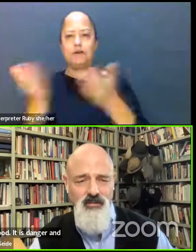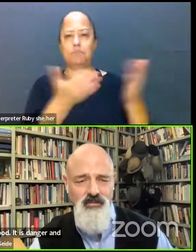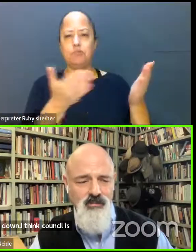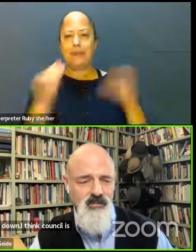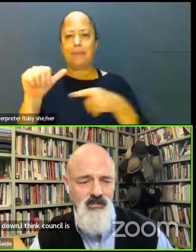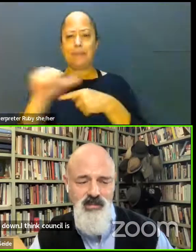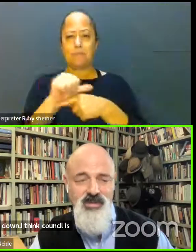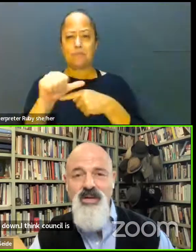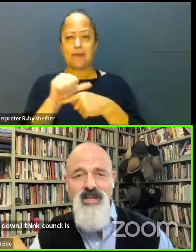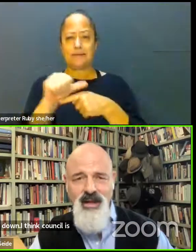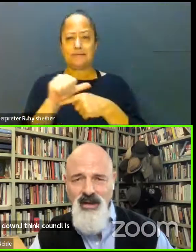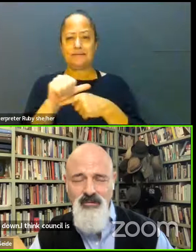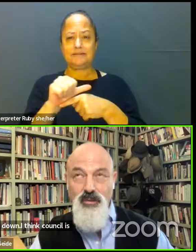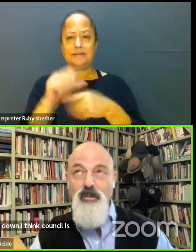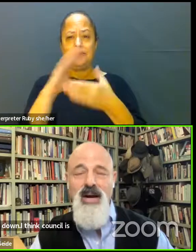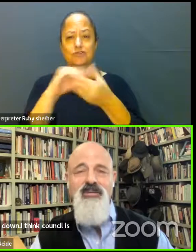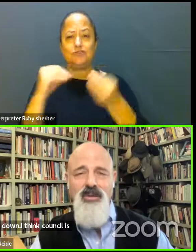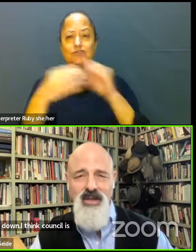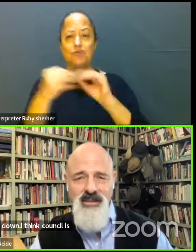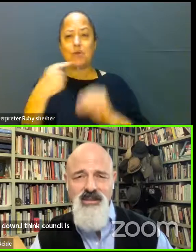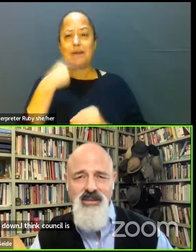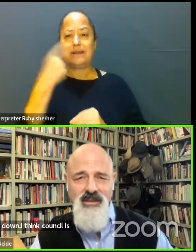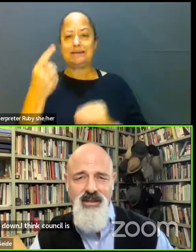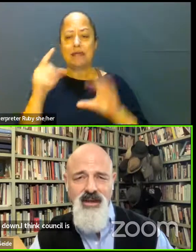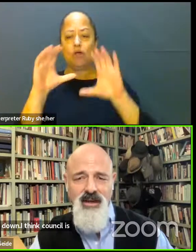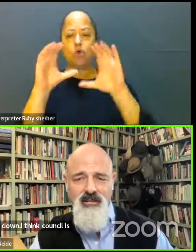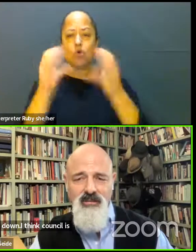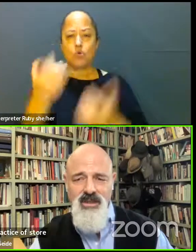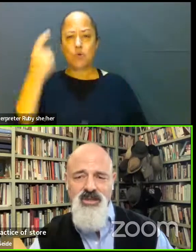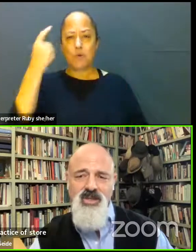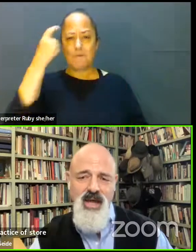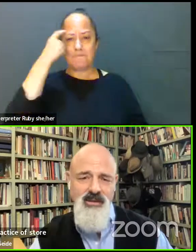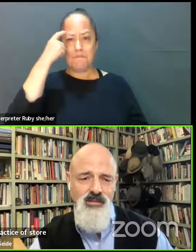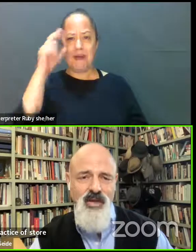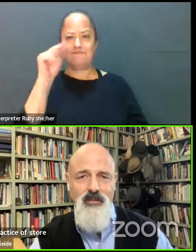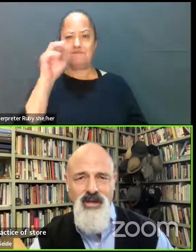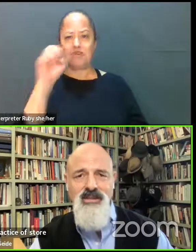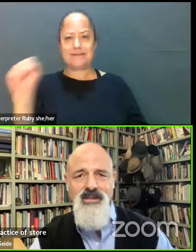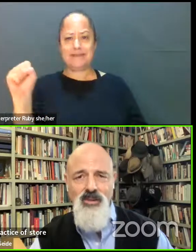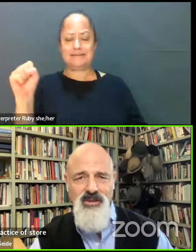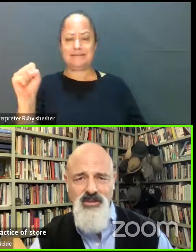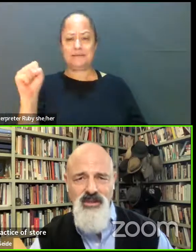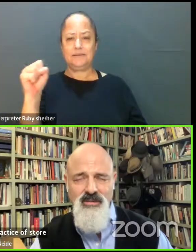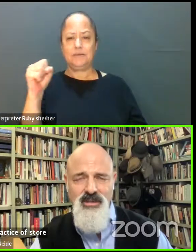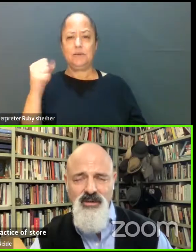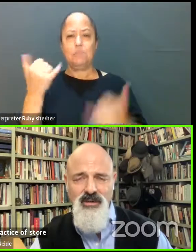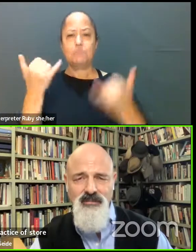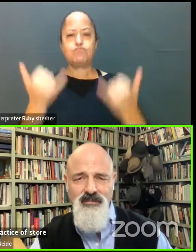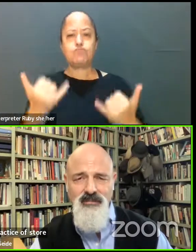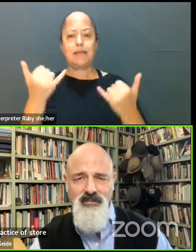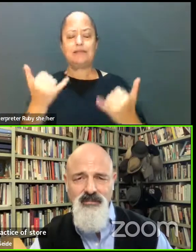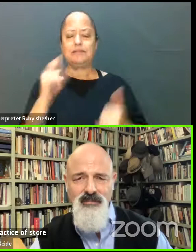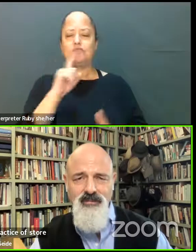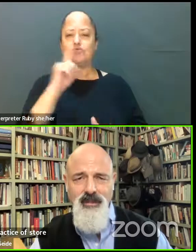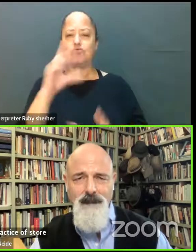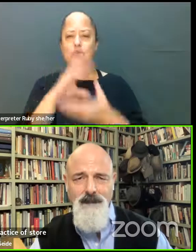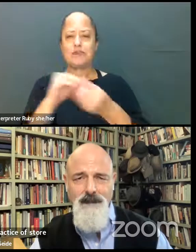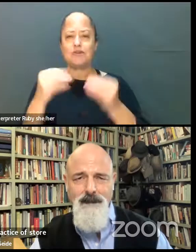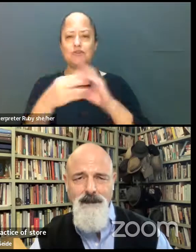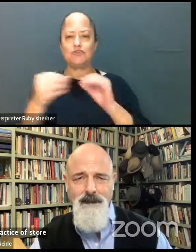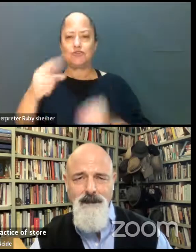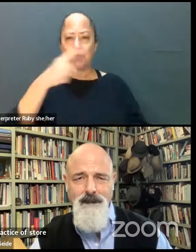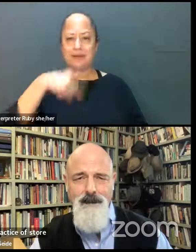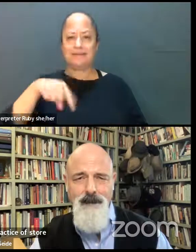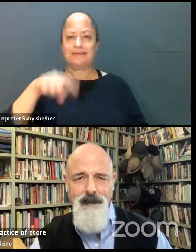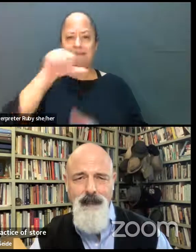storytelling of group mindfulness, such that we can presence the real stories of each other. And